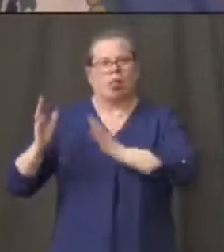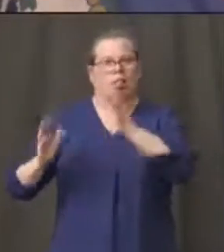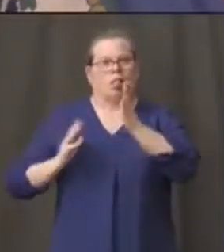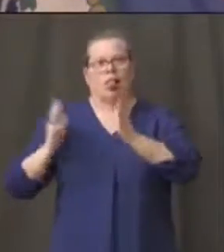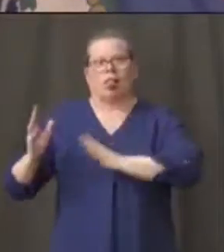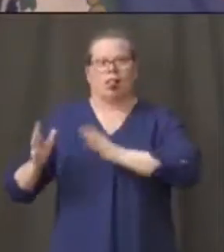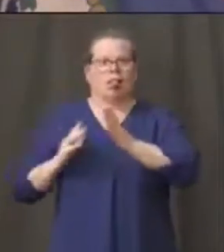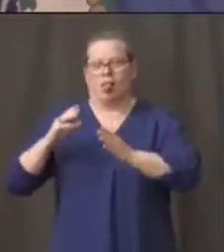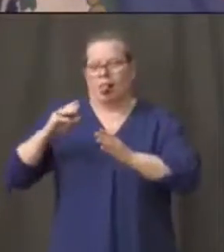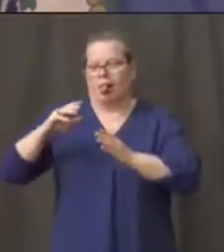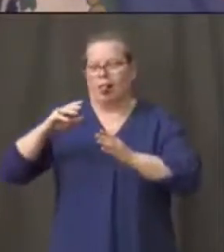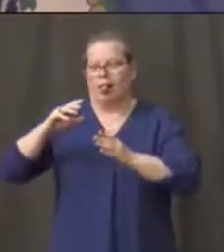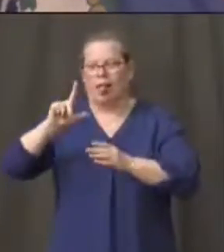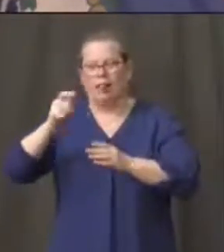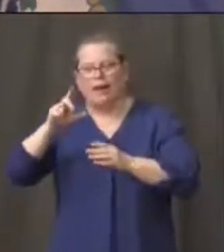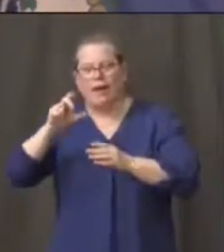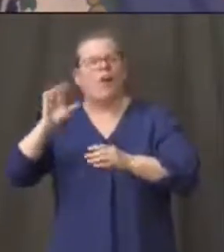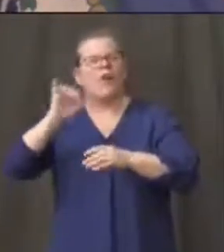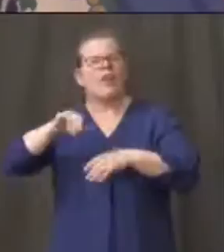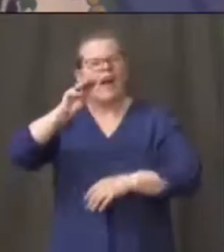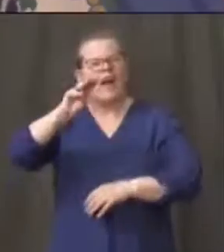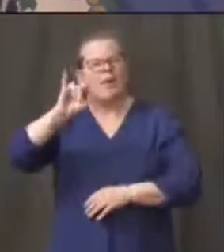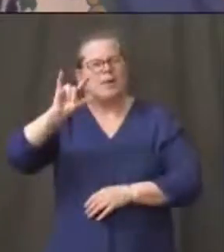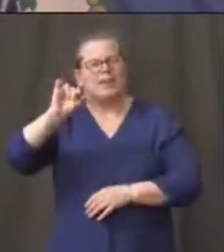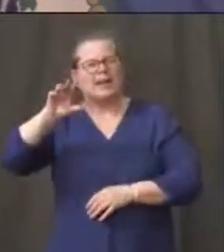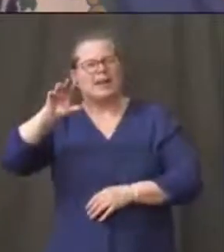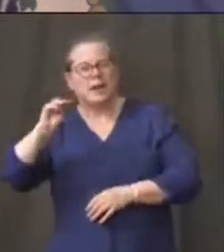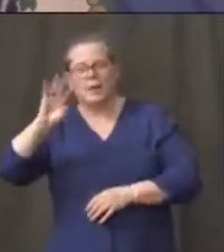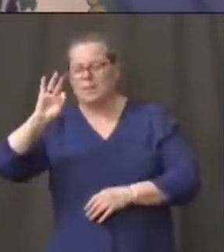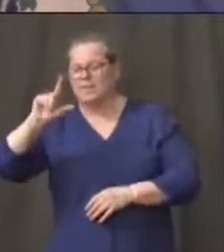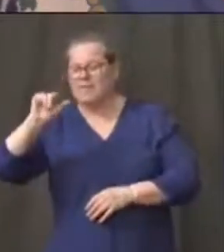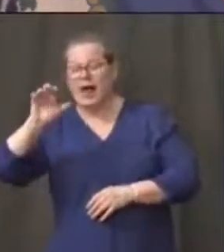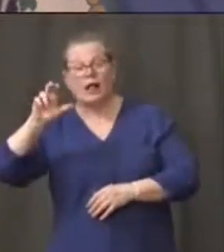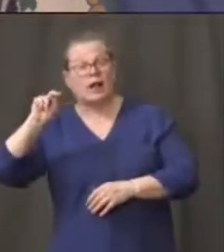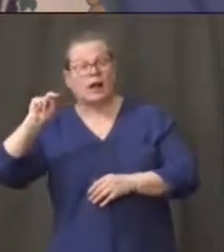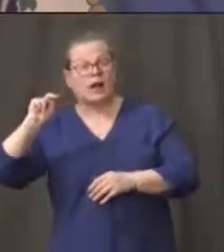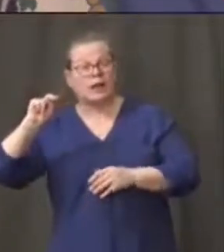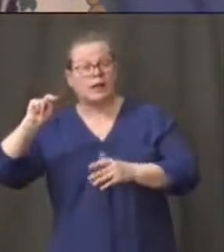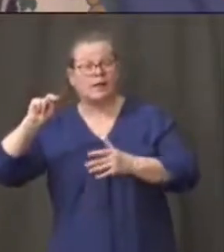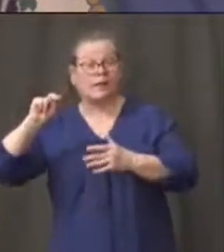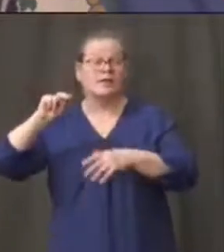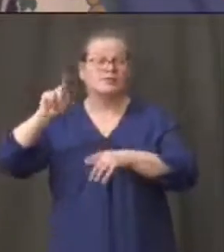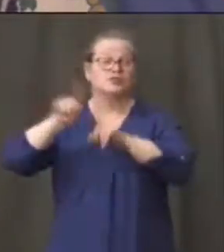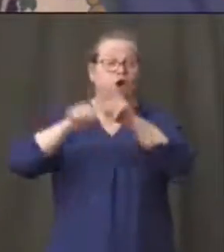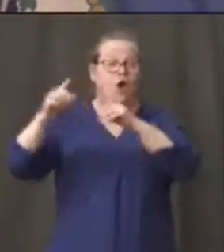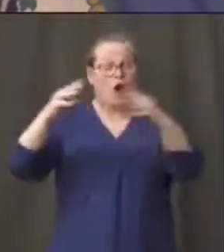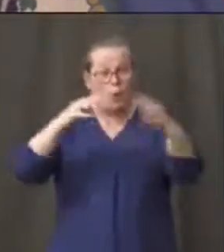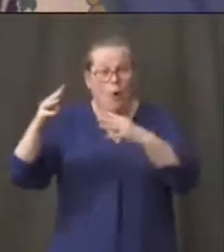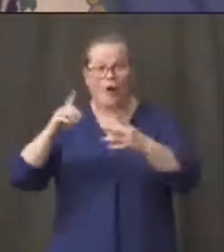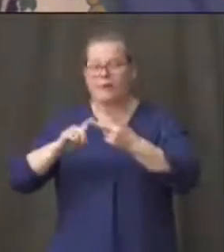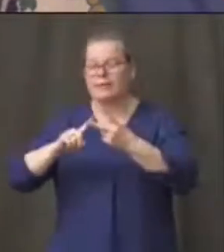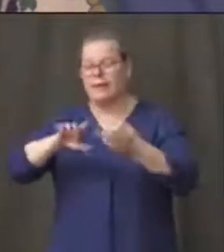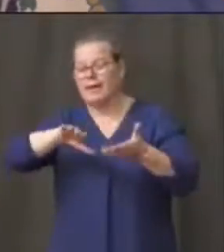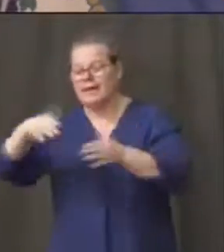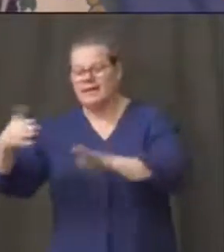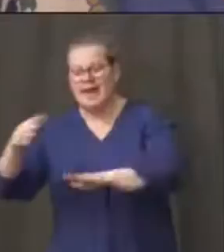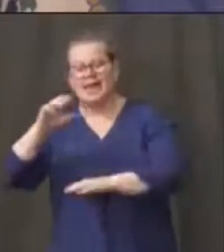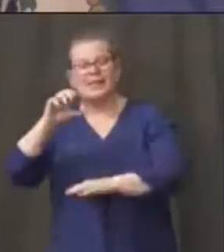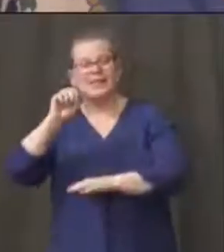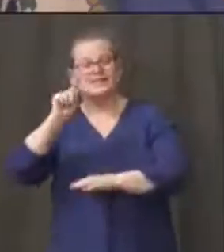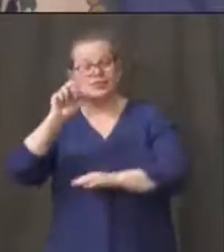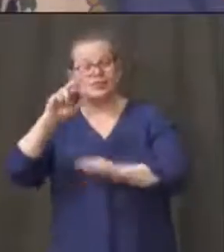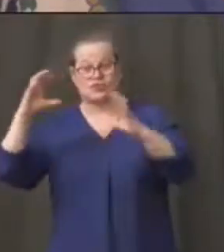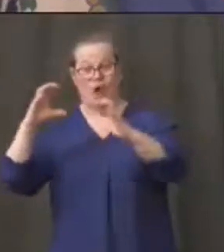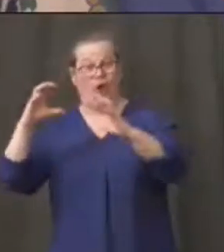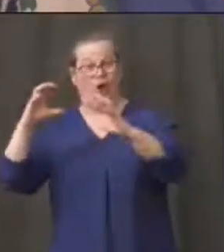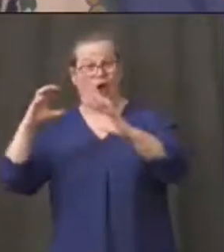falcon and the death star things that get mom and dad involved as well as the kids and by the way a lot of that is uh